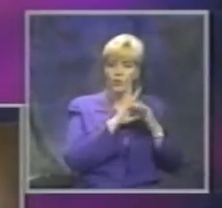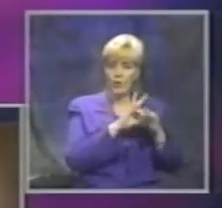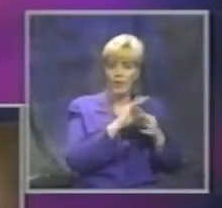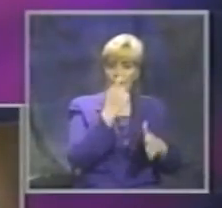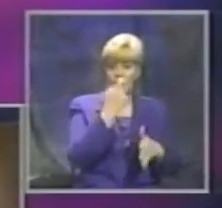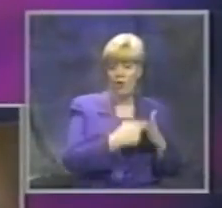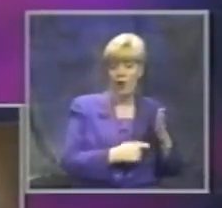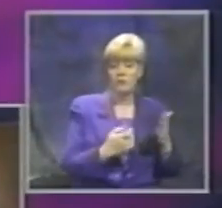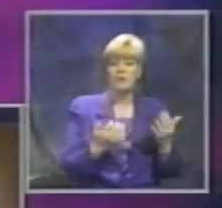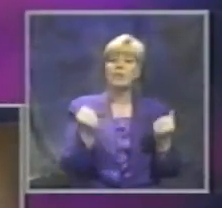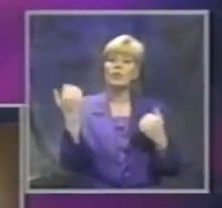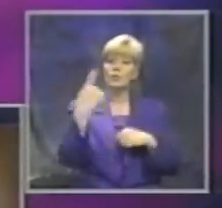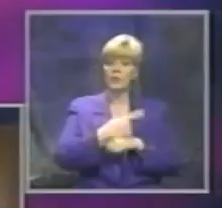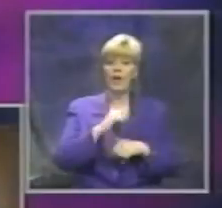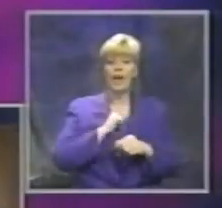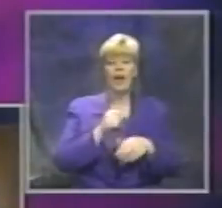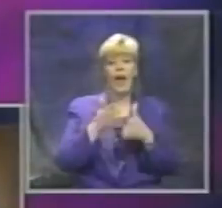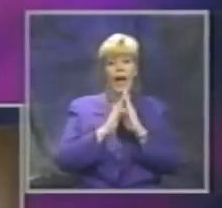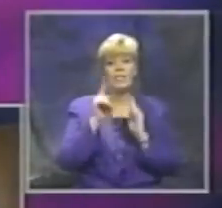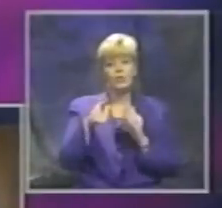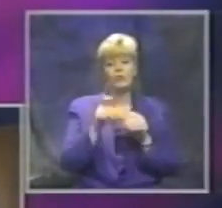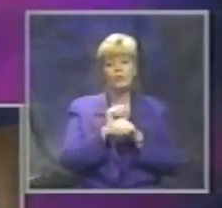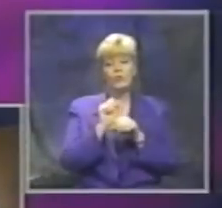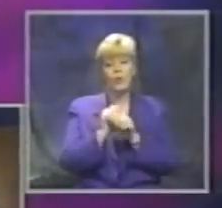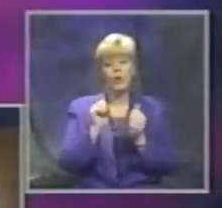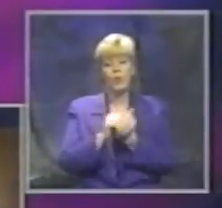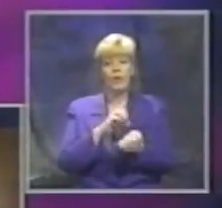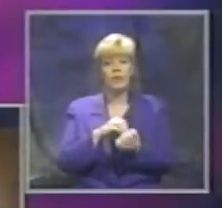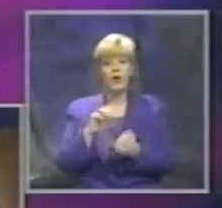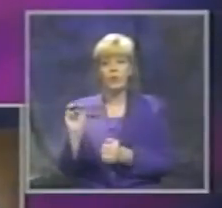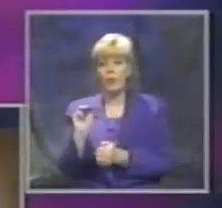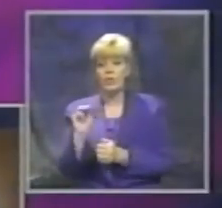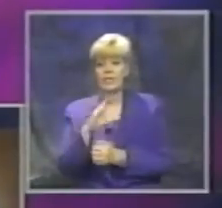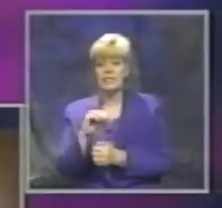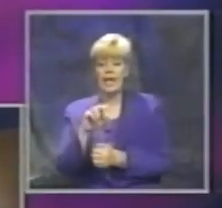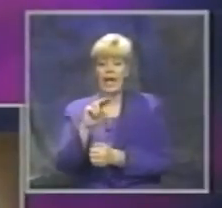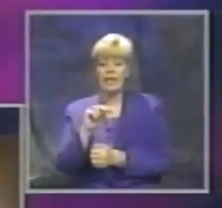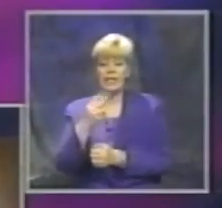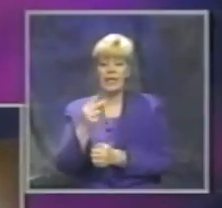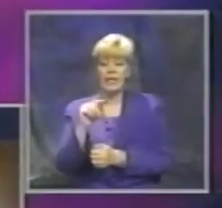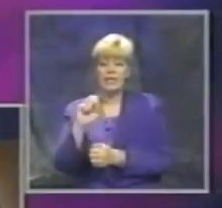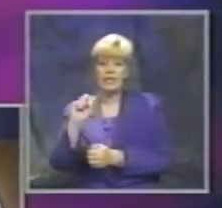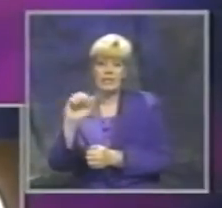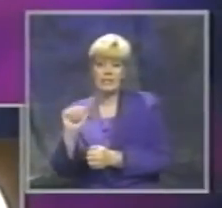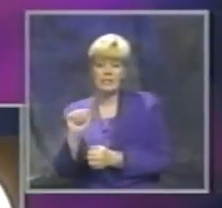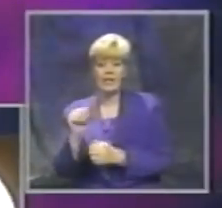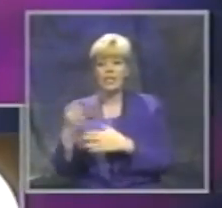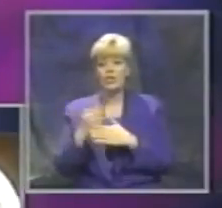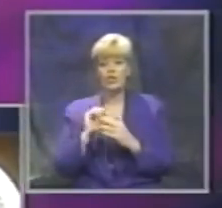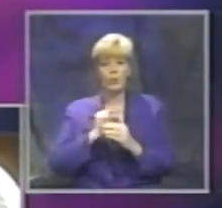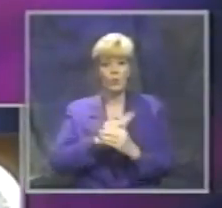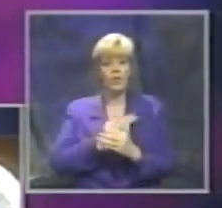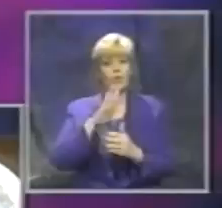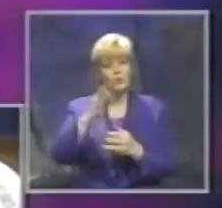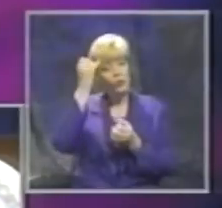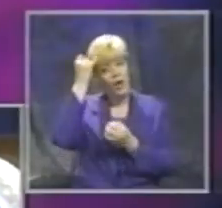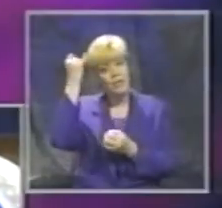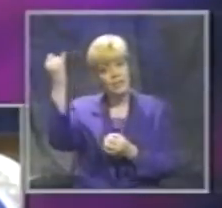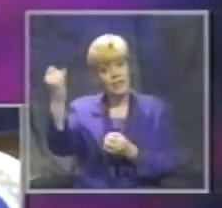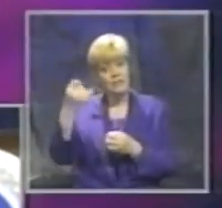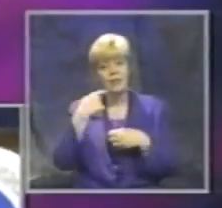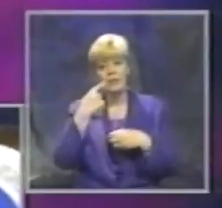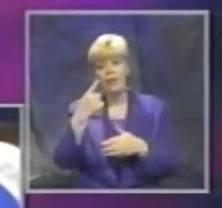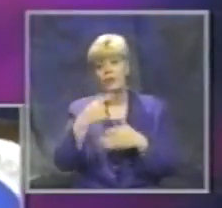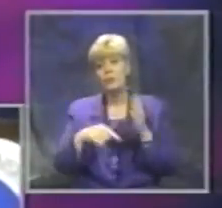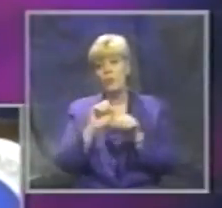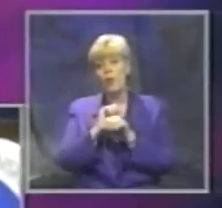So today I call on you to work with Dr. Martinez and NHTSA. Share with us your ideas. Tell